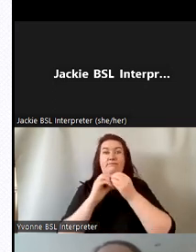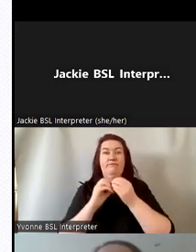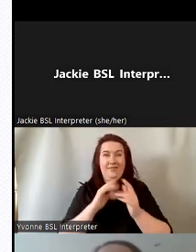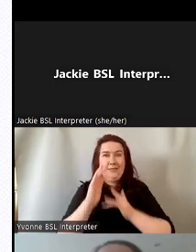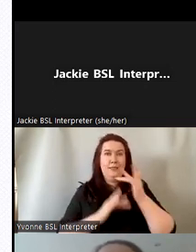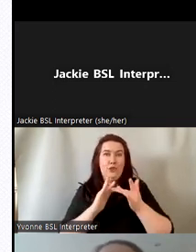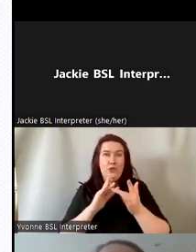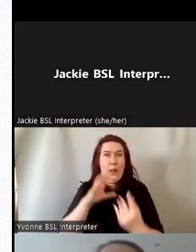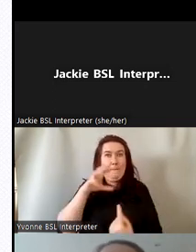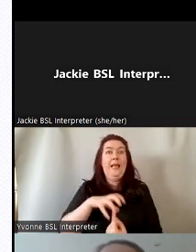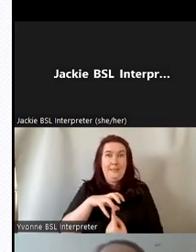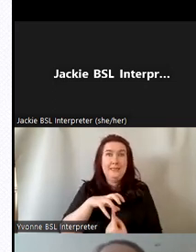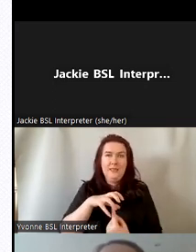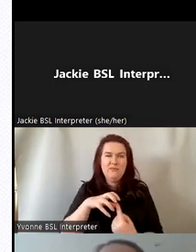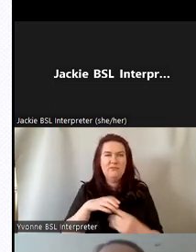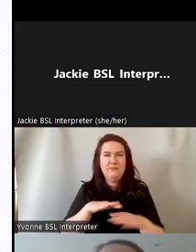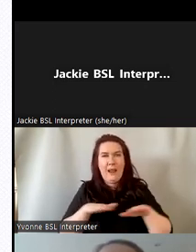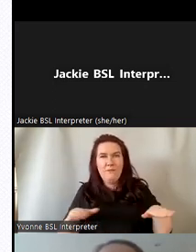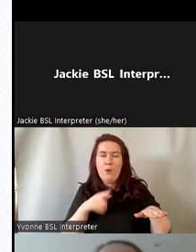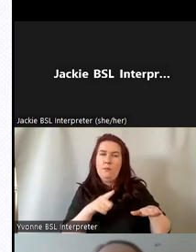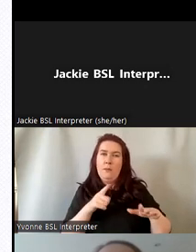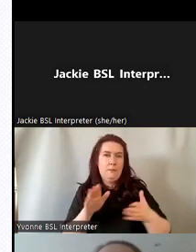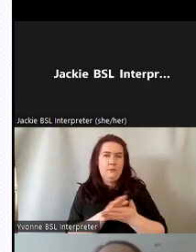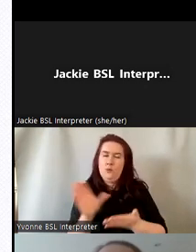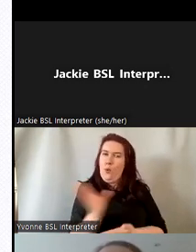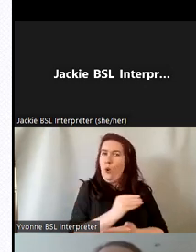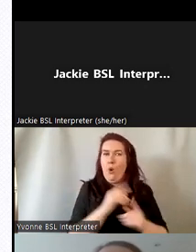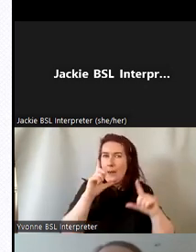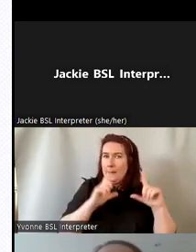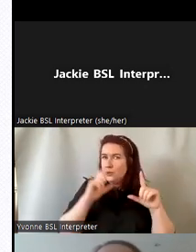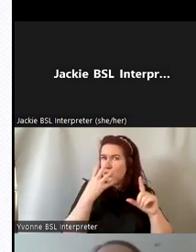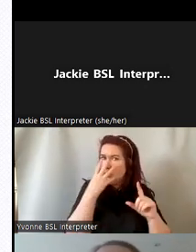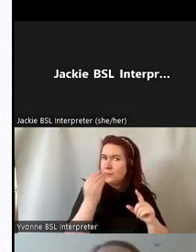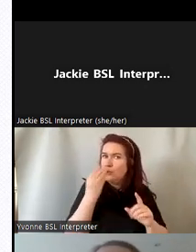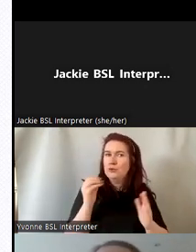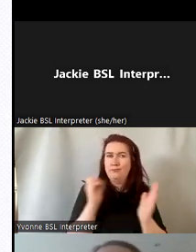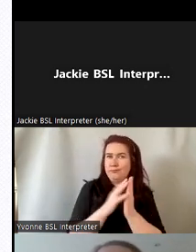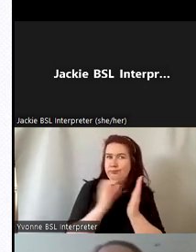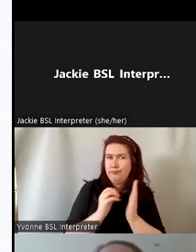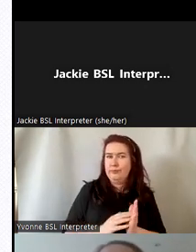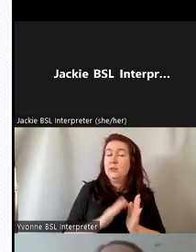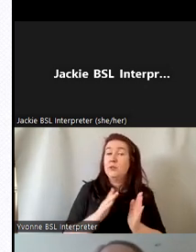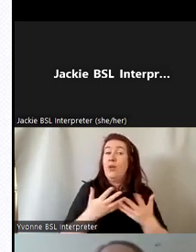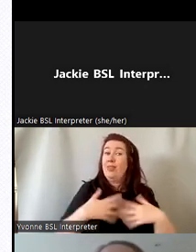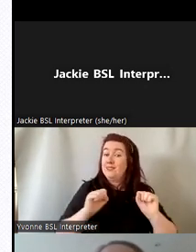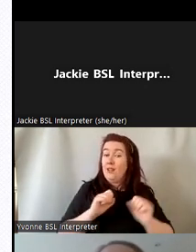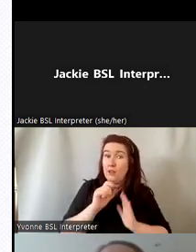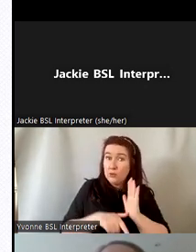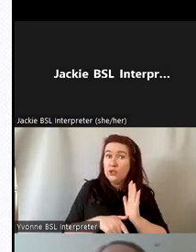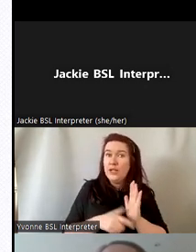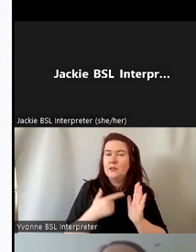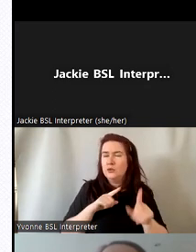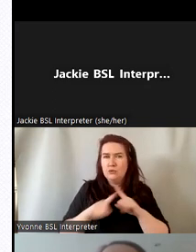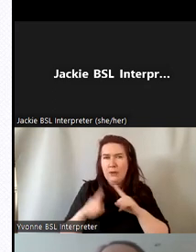platform to host our images online so the focus at the start of the project was to scope out